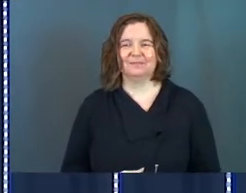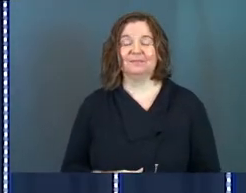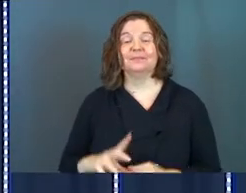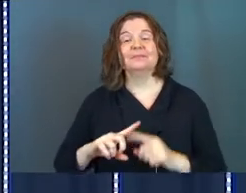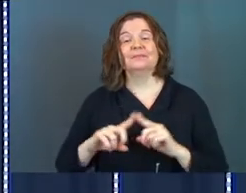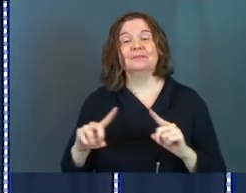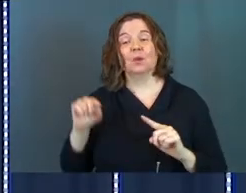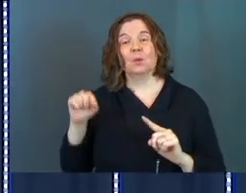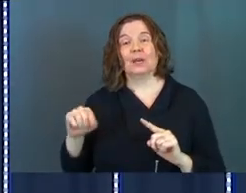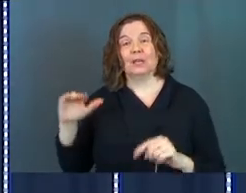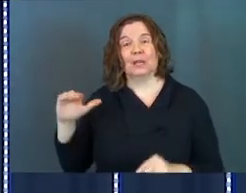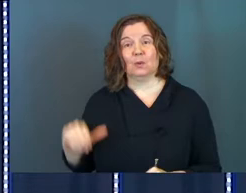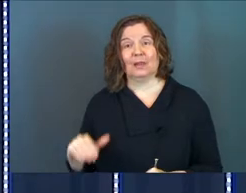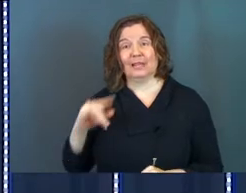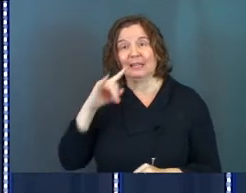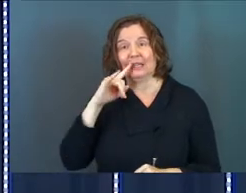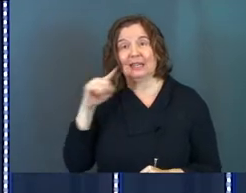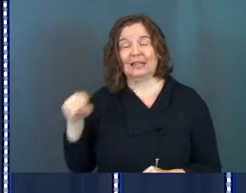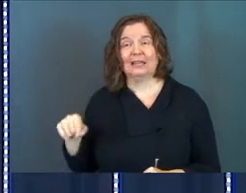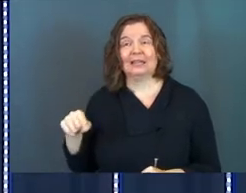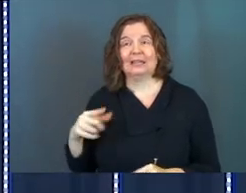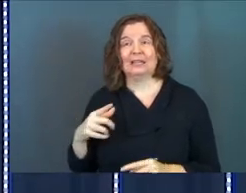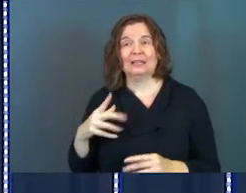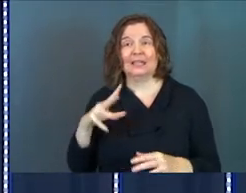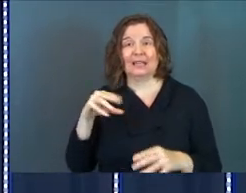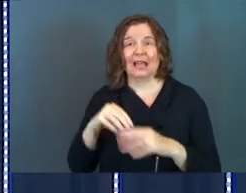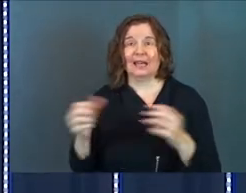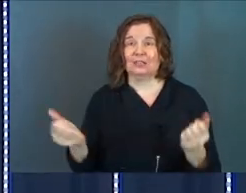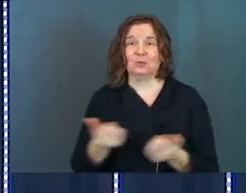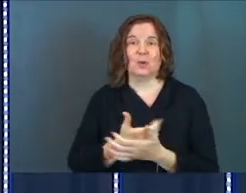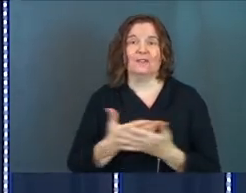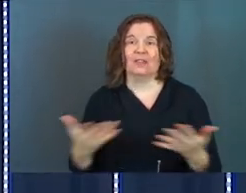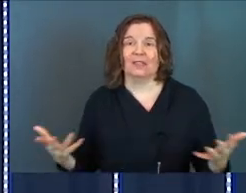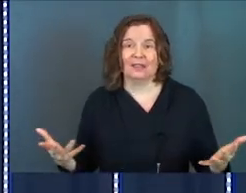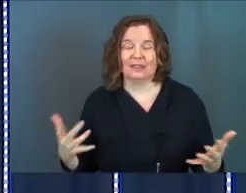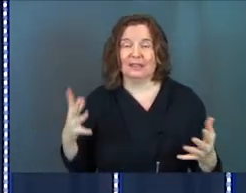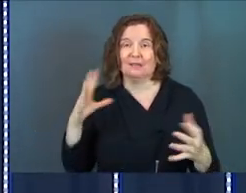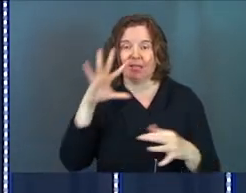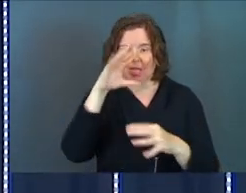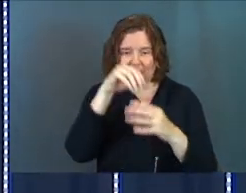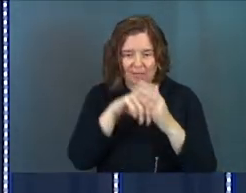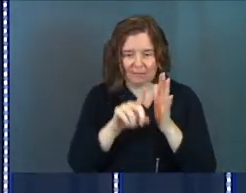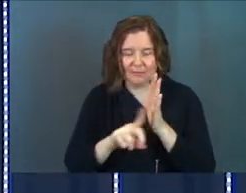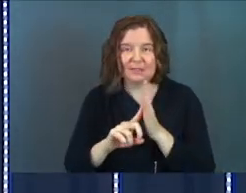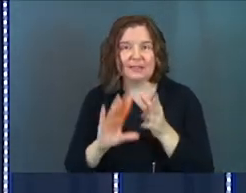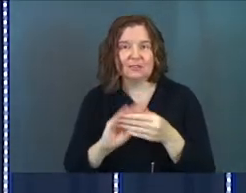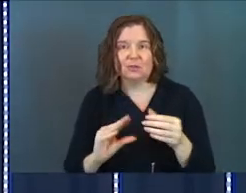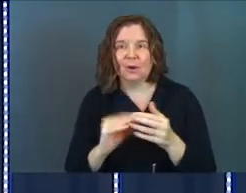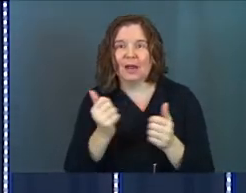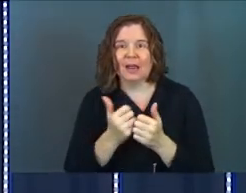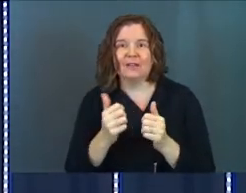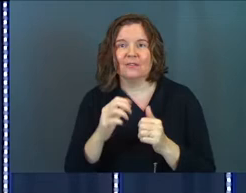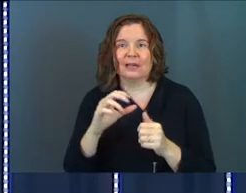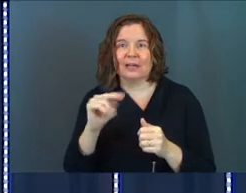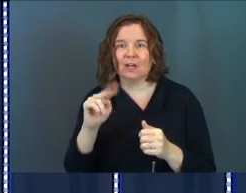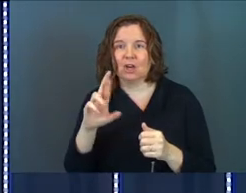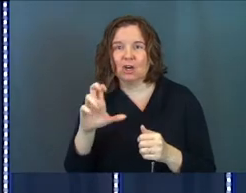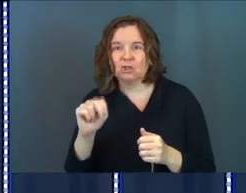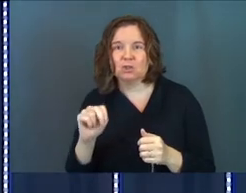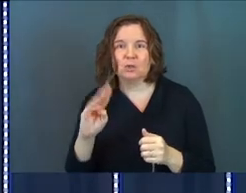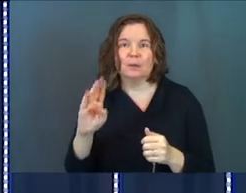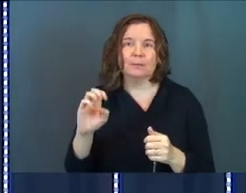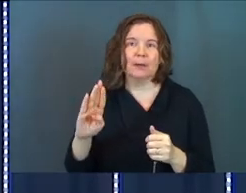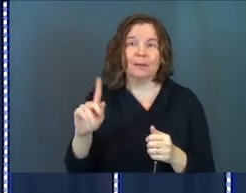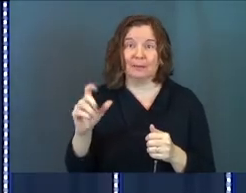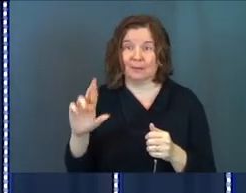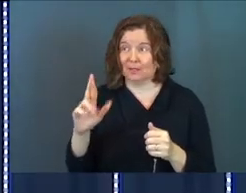But when he was a little kid, he got into everything. He got into every single story, every single cartoon. Bob